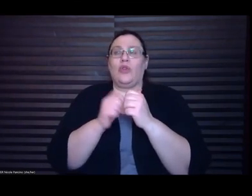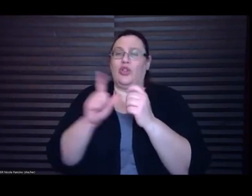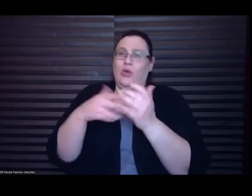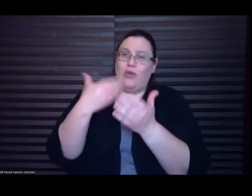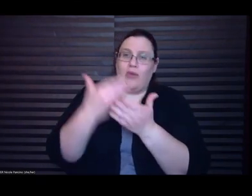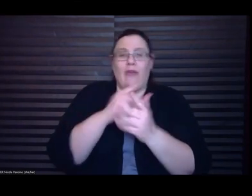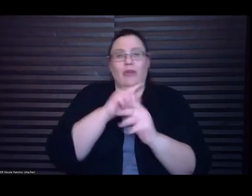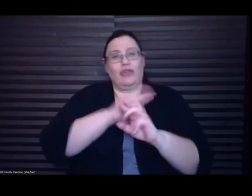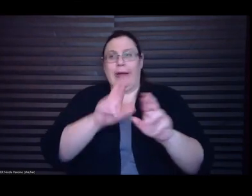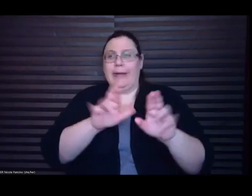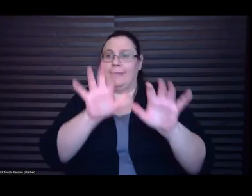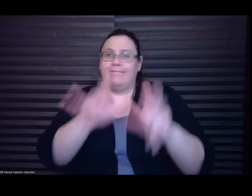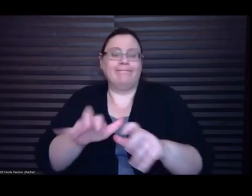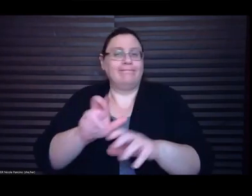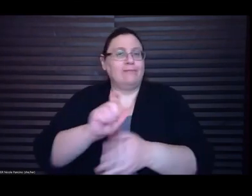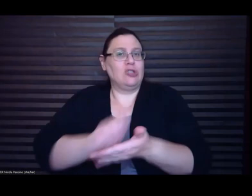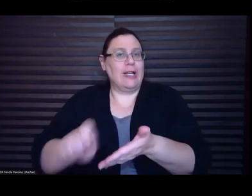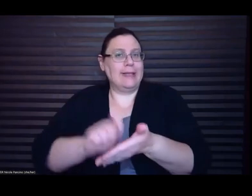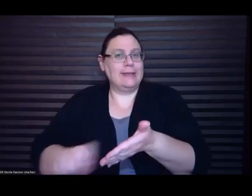different